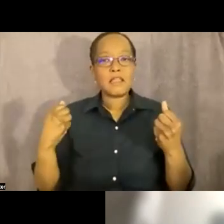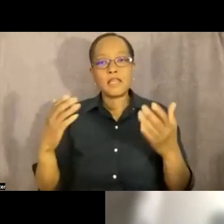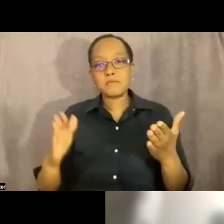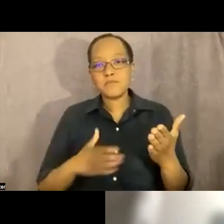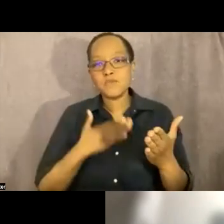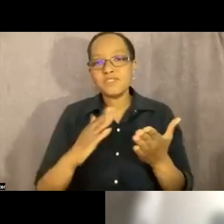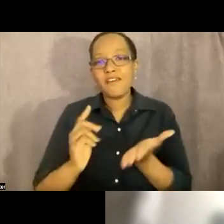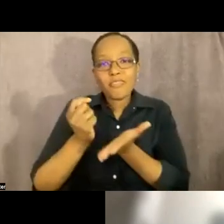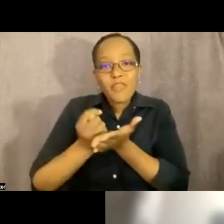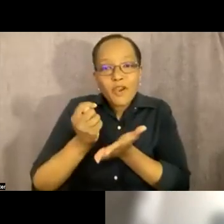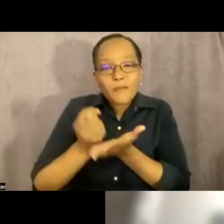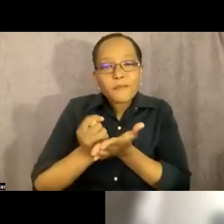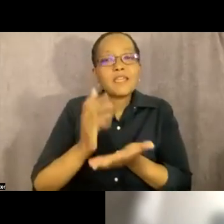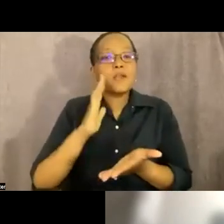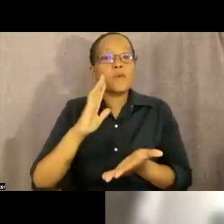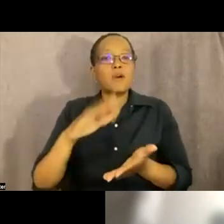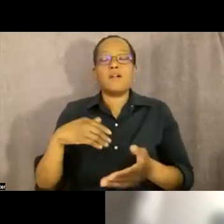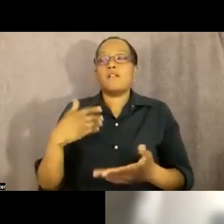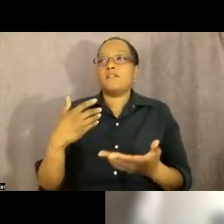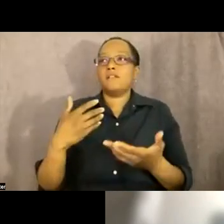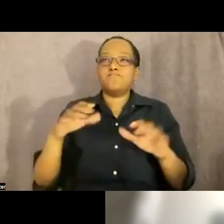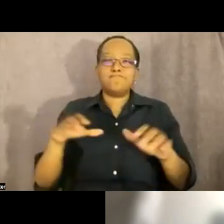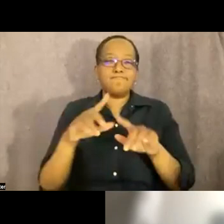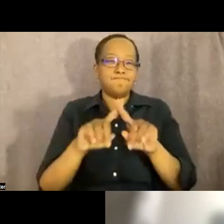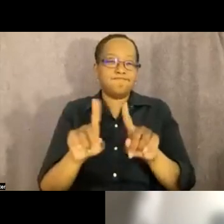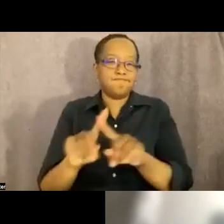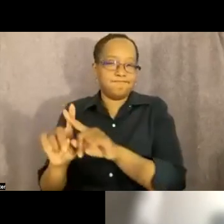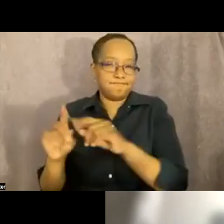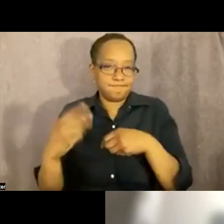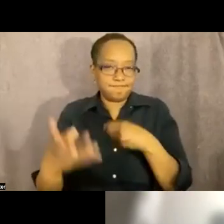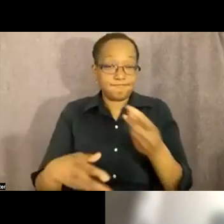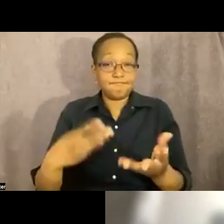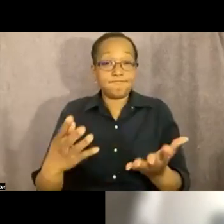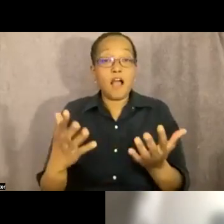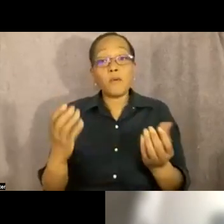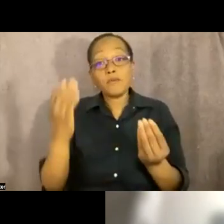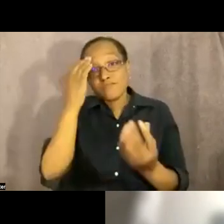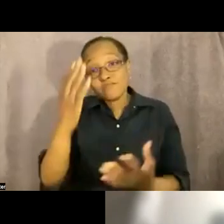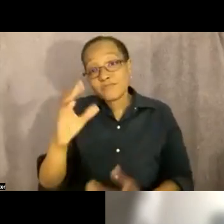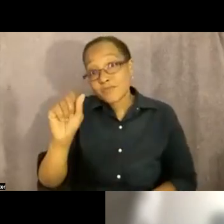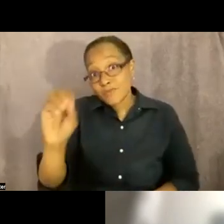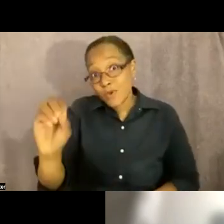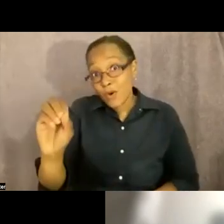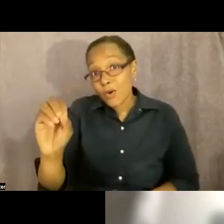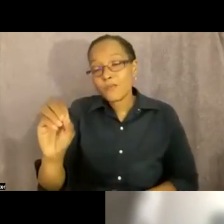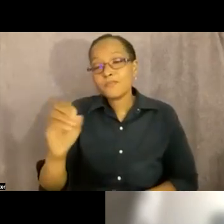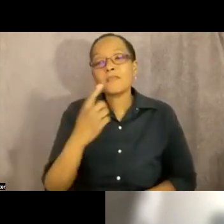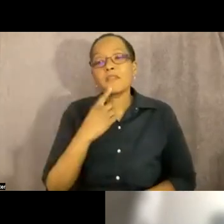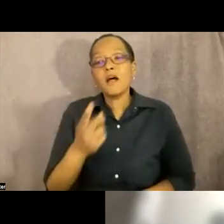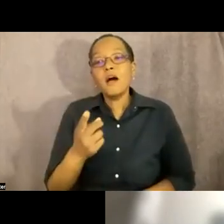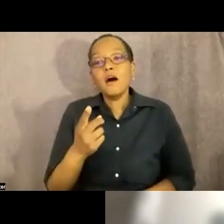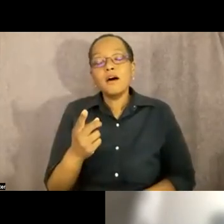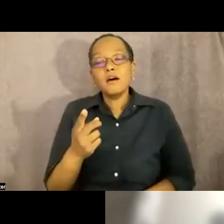therapy um and i want to say to uh to soul that uh